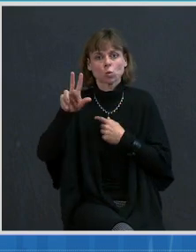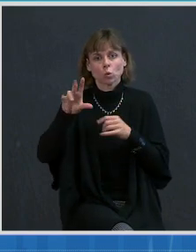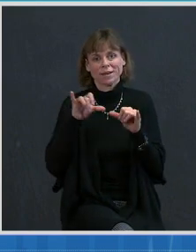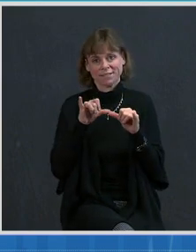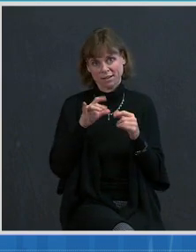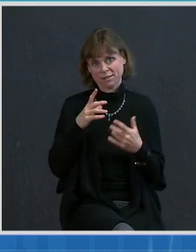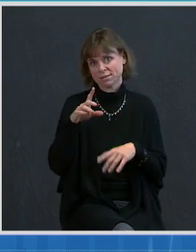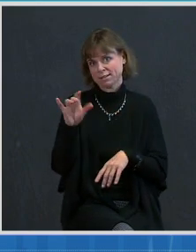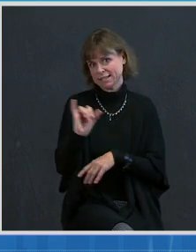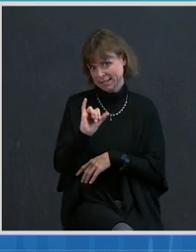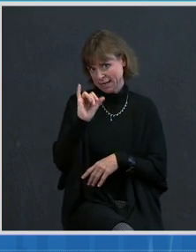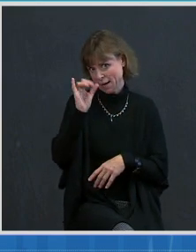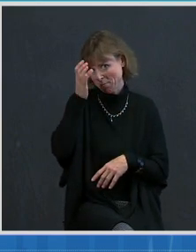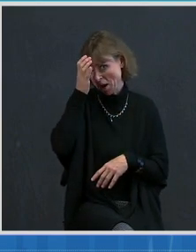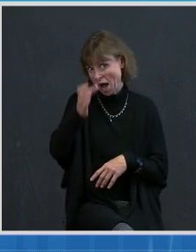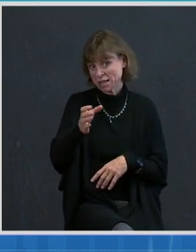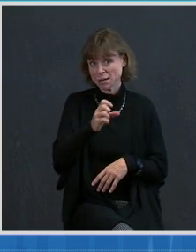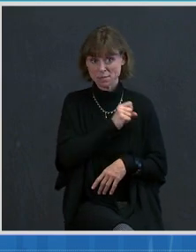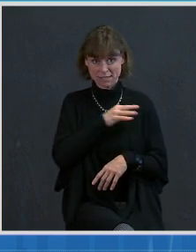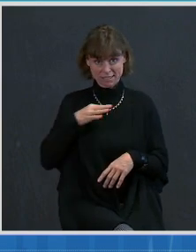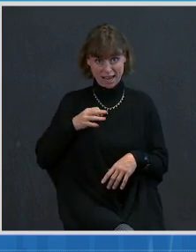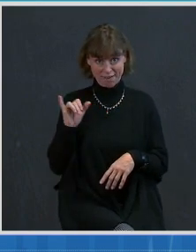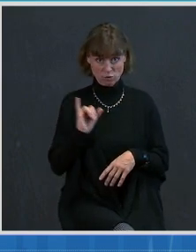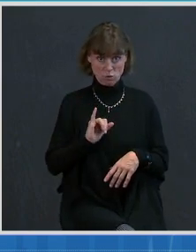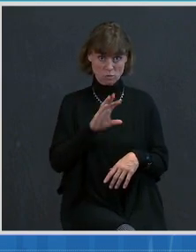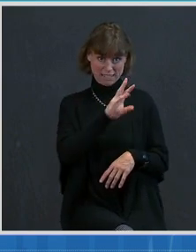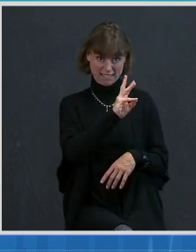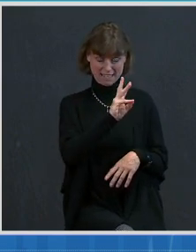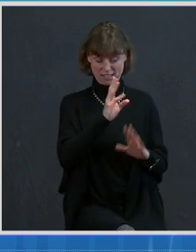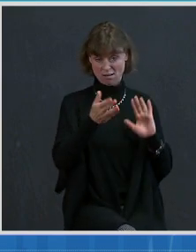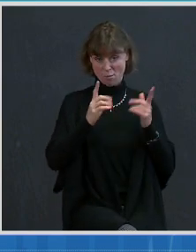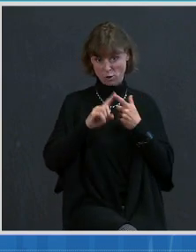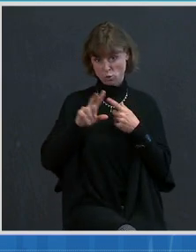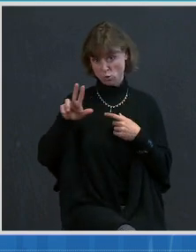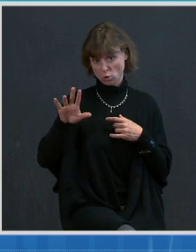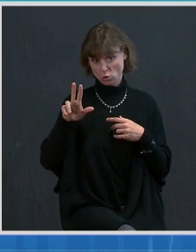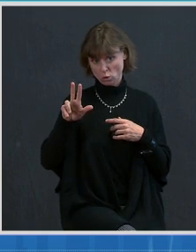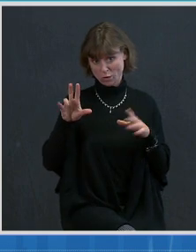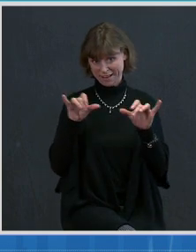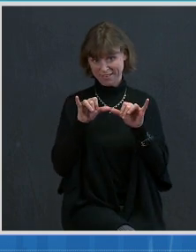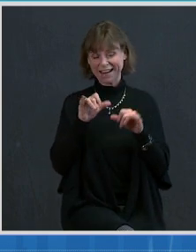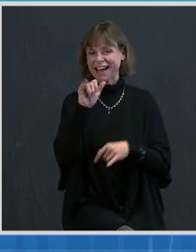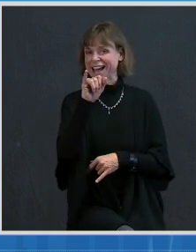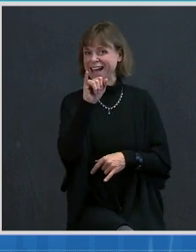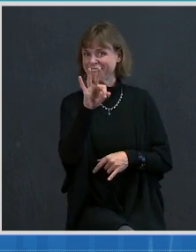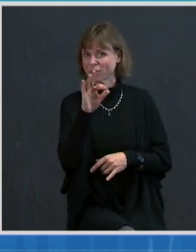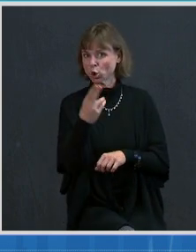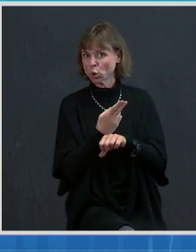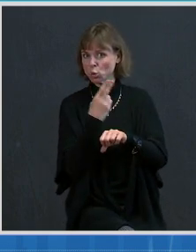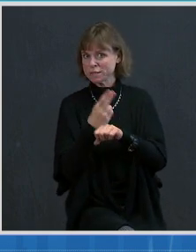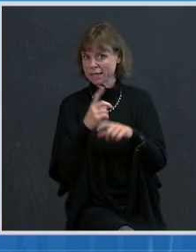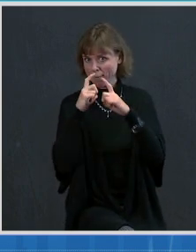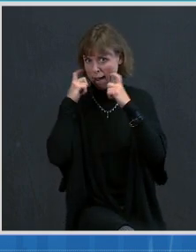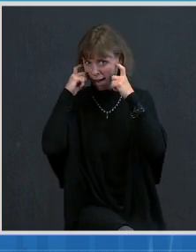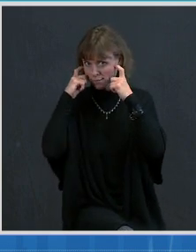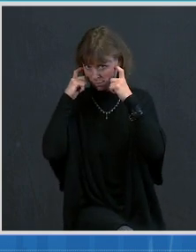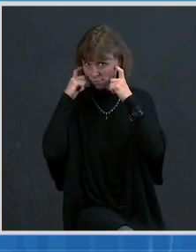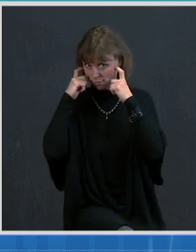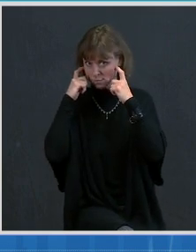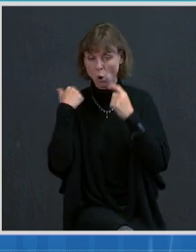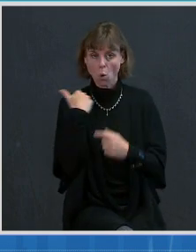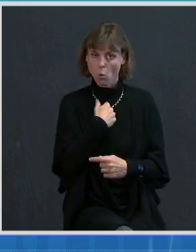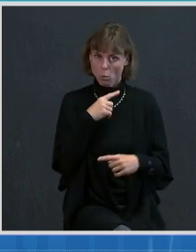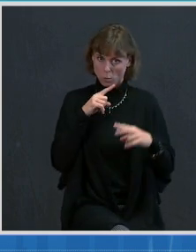similar infections rate at six feet versus six feet when they were masked. We are looking at these data carefully. The